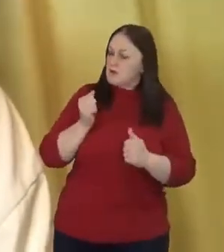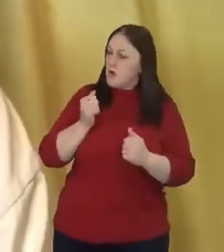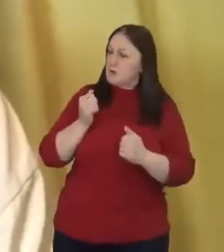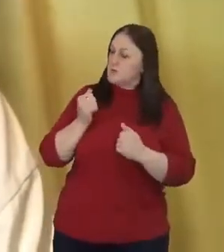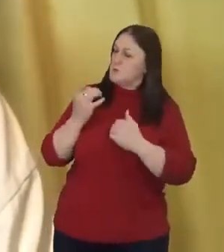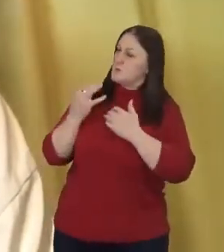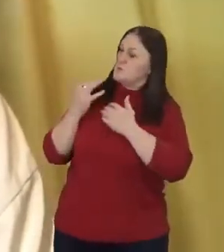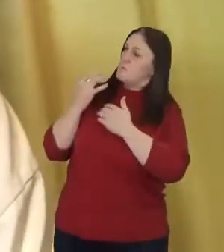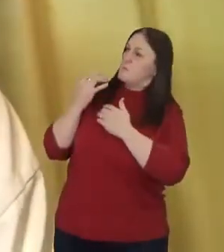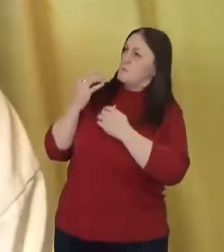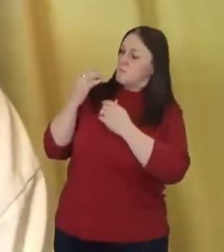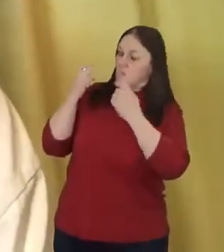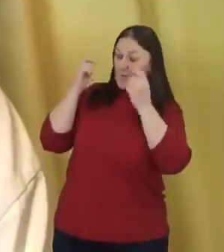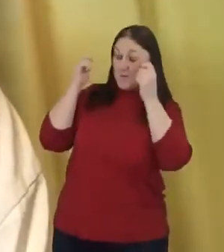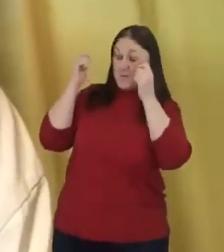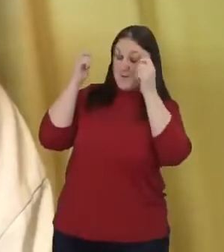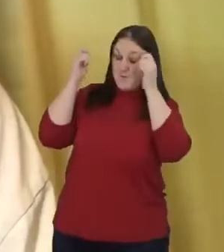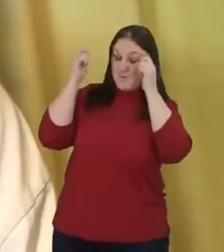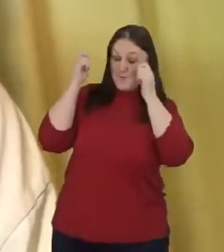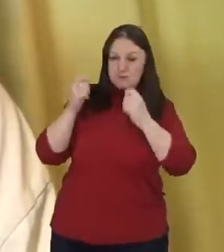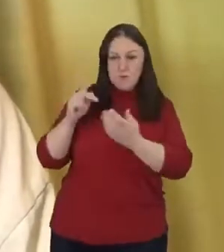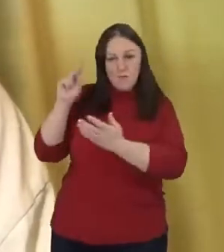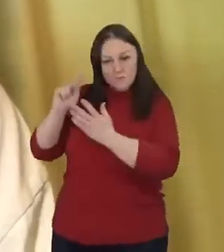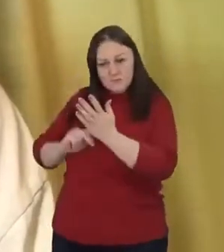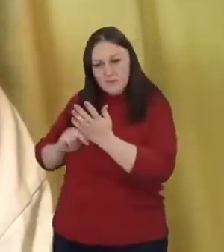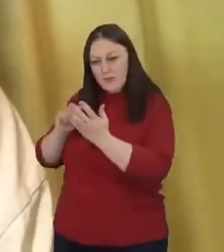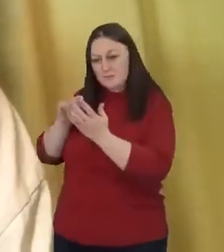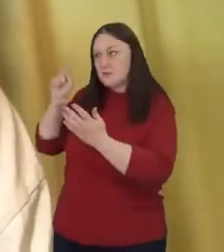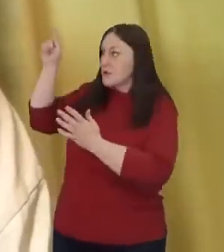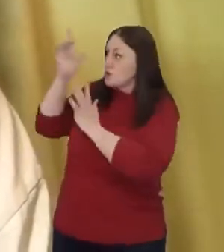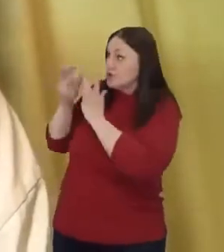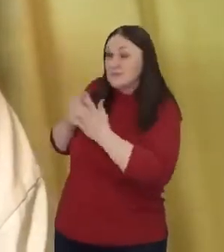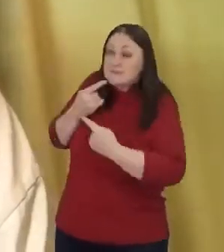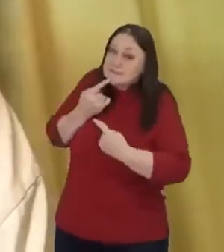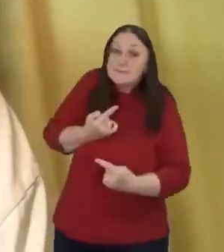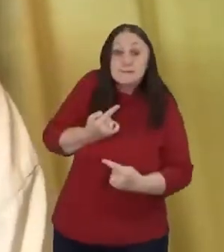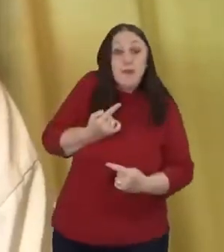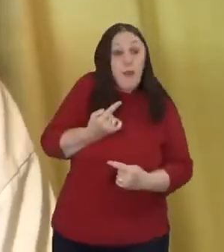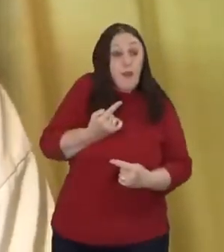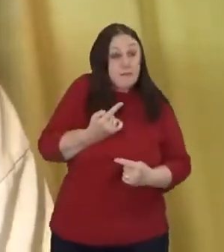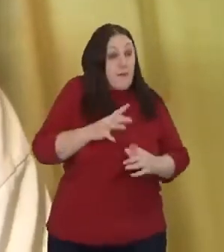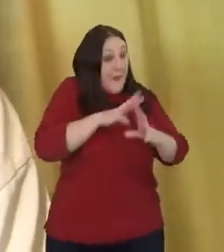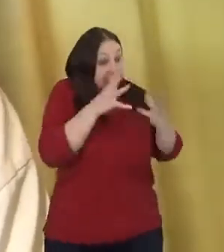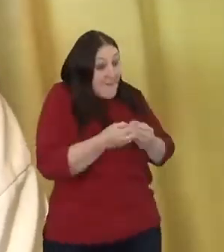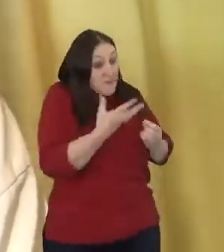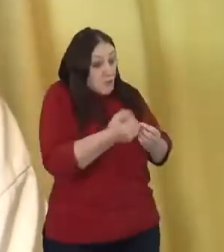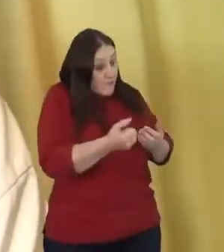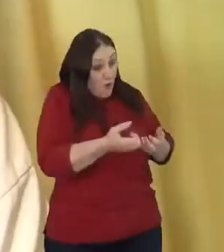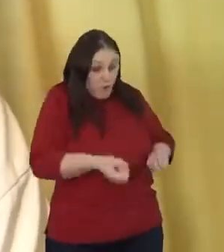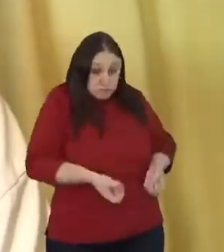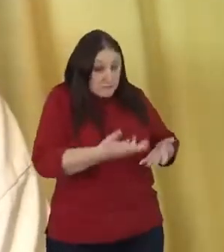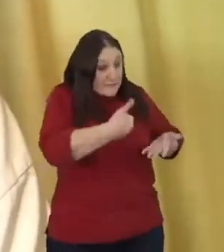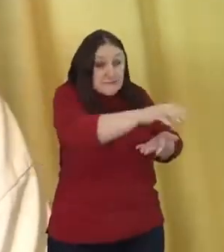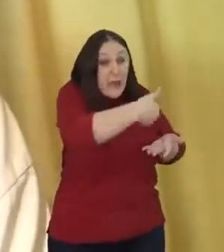things that Jesus said, like, sell everything you have and give it to the poor. And I'm going,